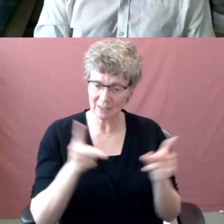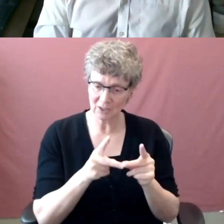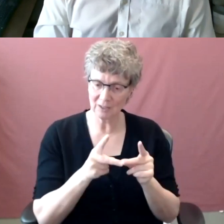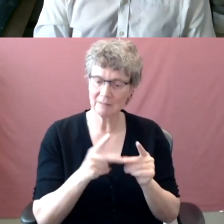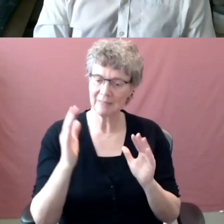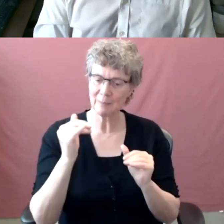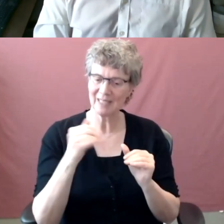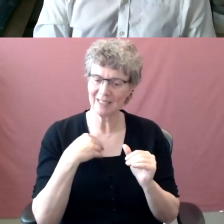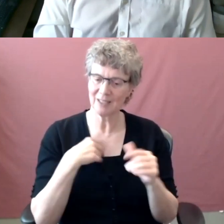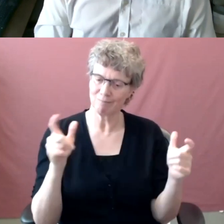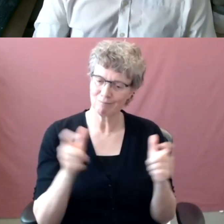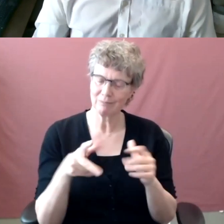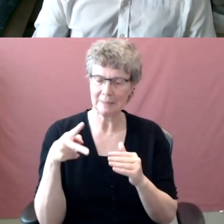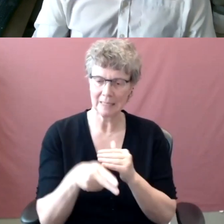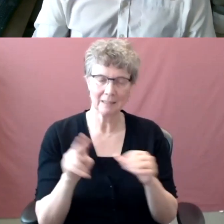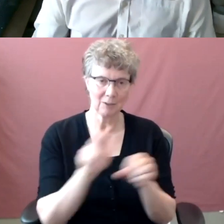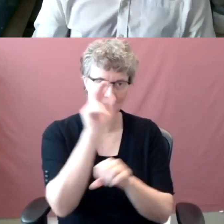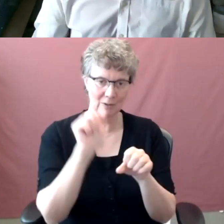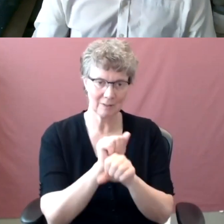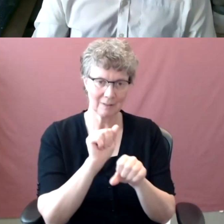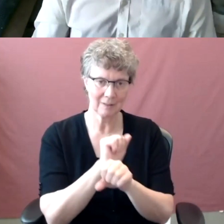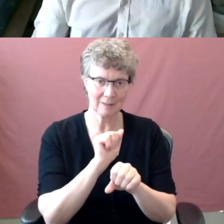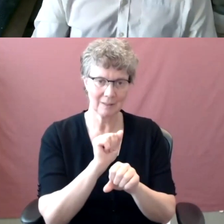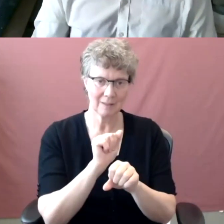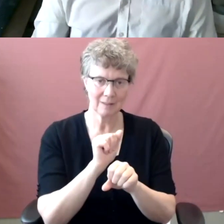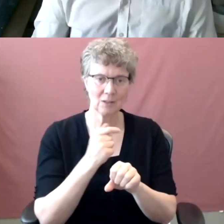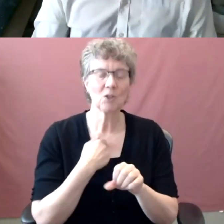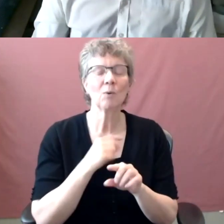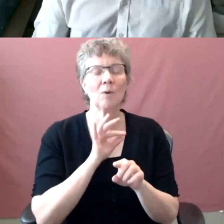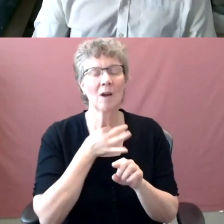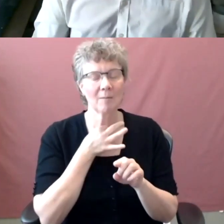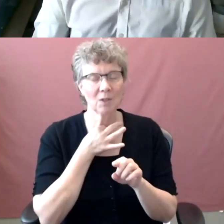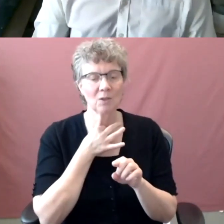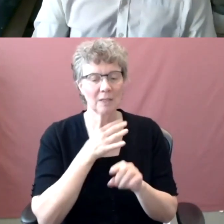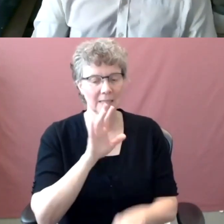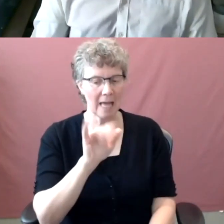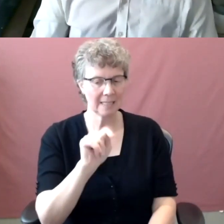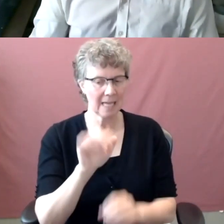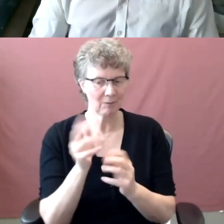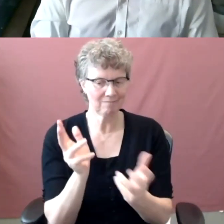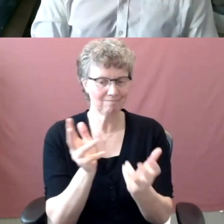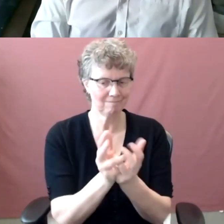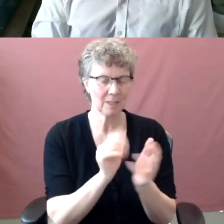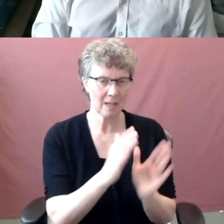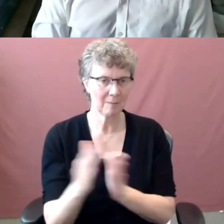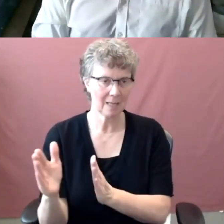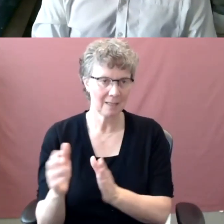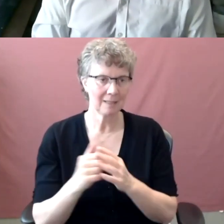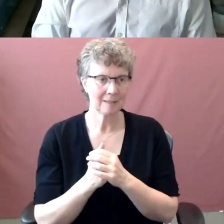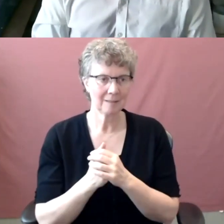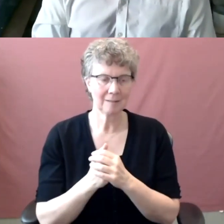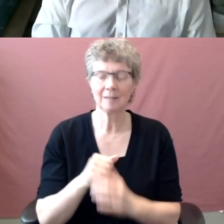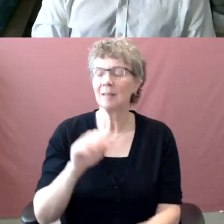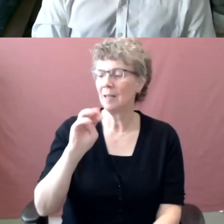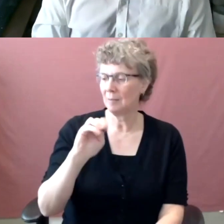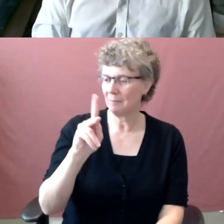to know how IST is fairing and, uh, and, uh, what's the impact with IST. Yeah. Yeah. So in terms of head count, we're doing the same thing with